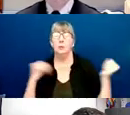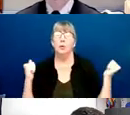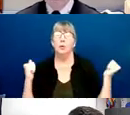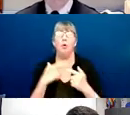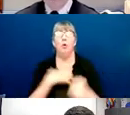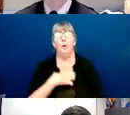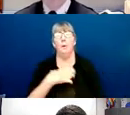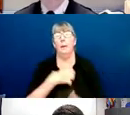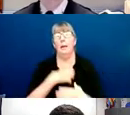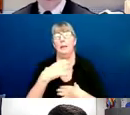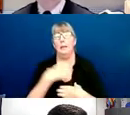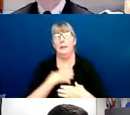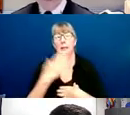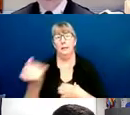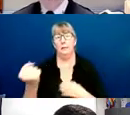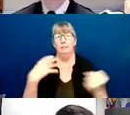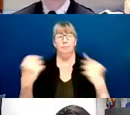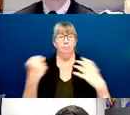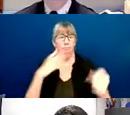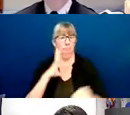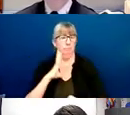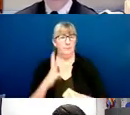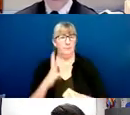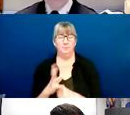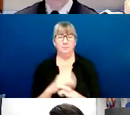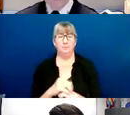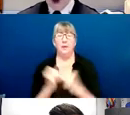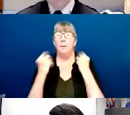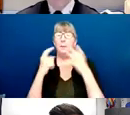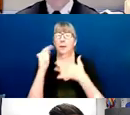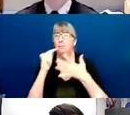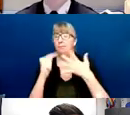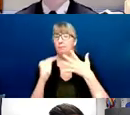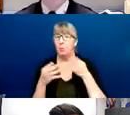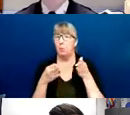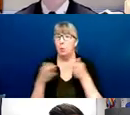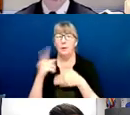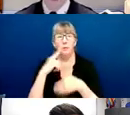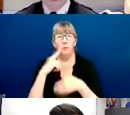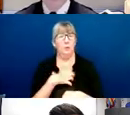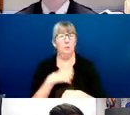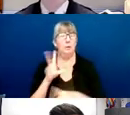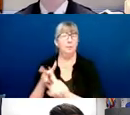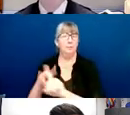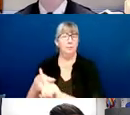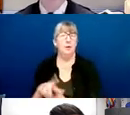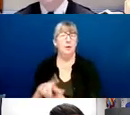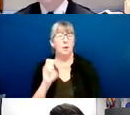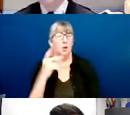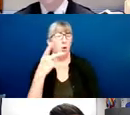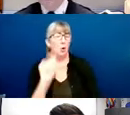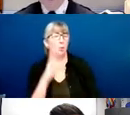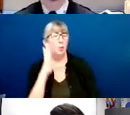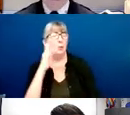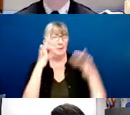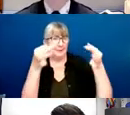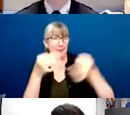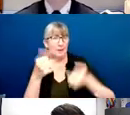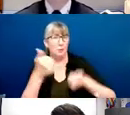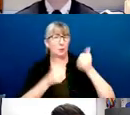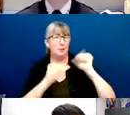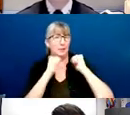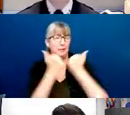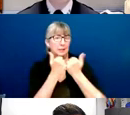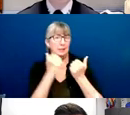in mind the many ways we've described to make a complaint and know that COPA will then decide which agency investigates your complaint.